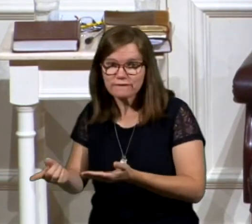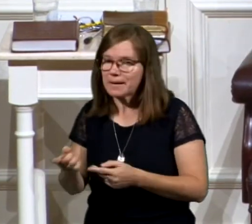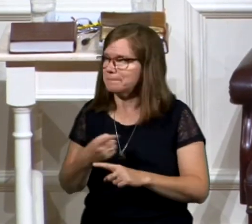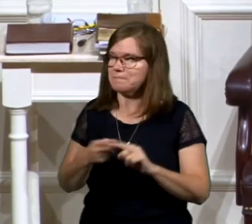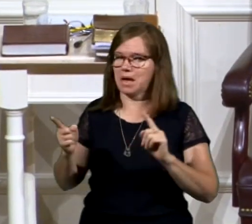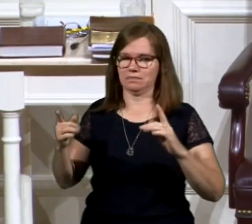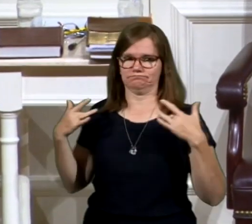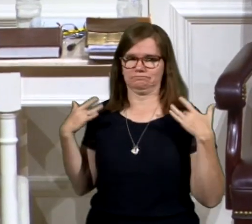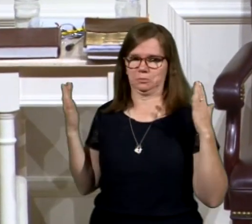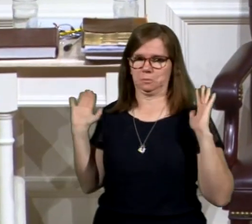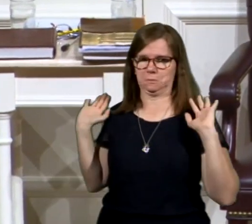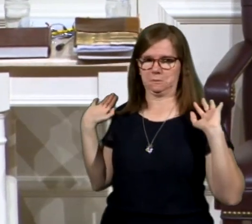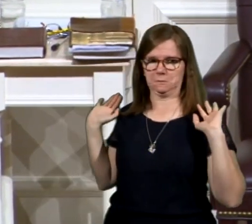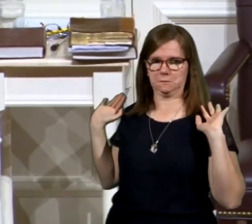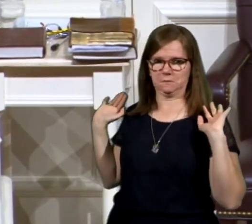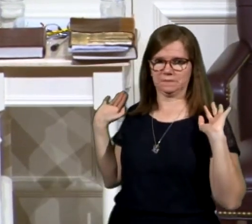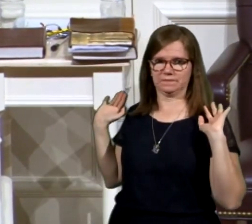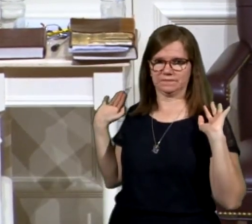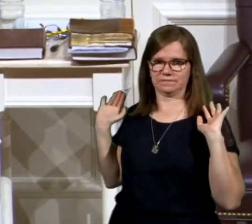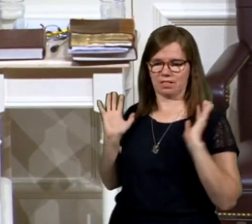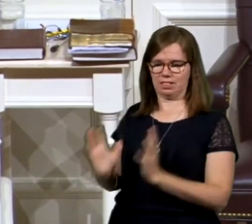just kind of distanced themselves from him.